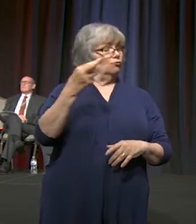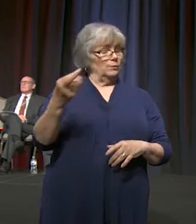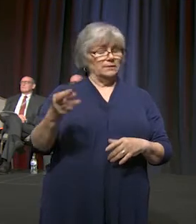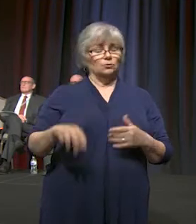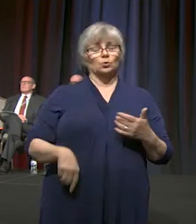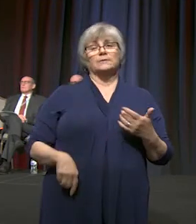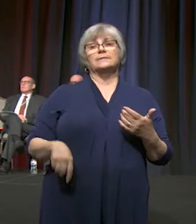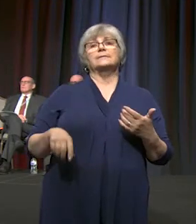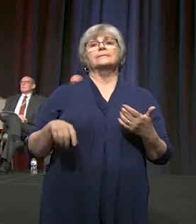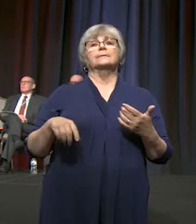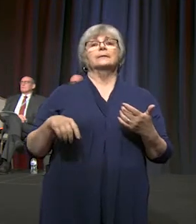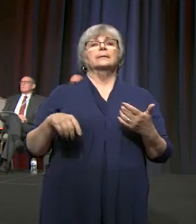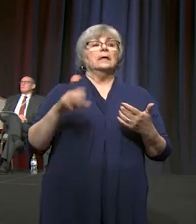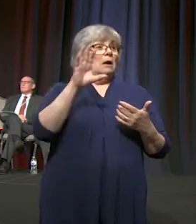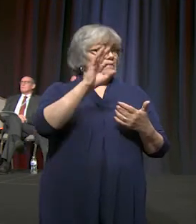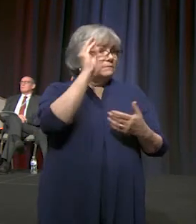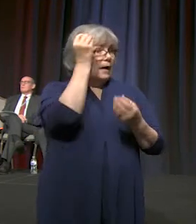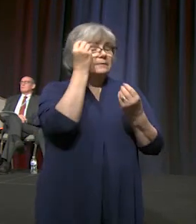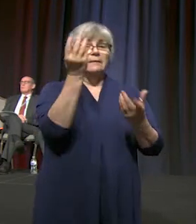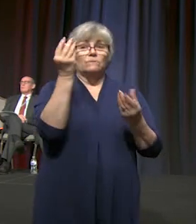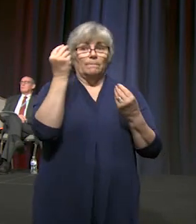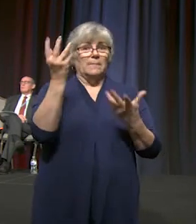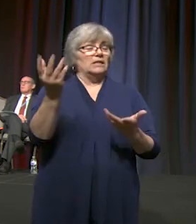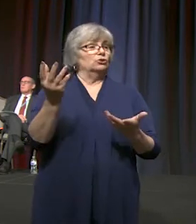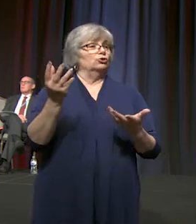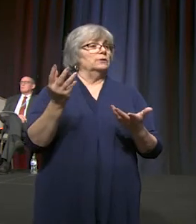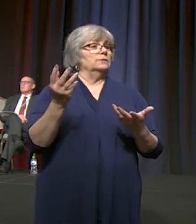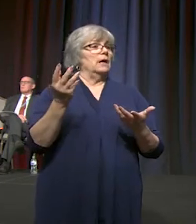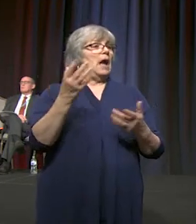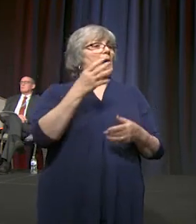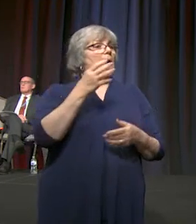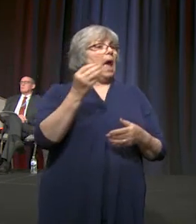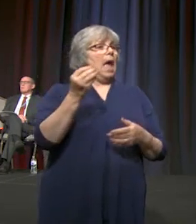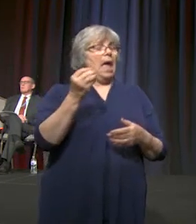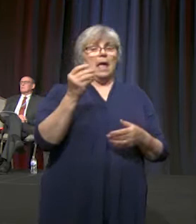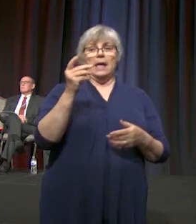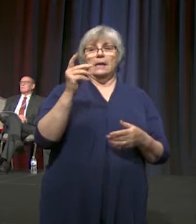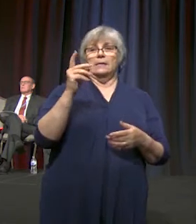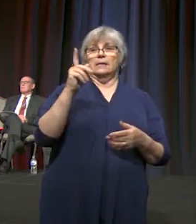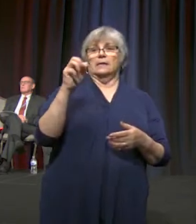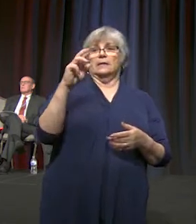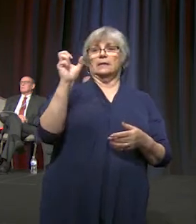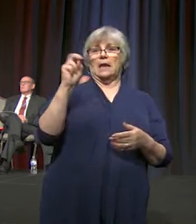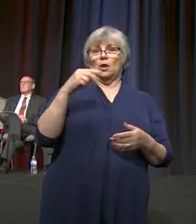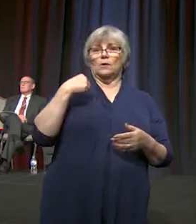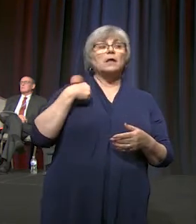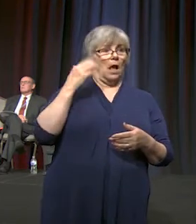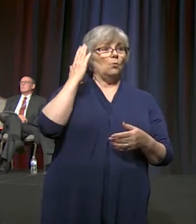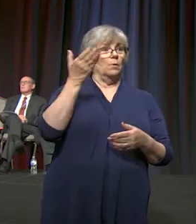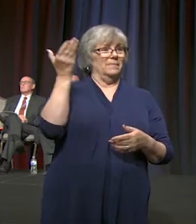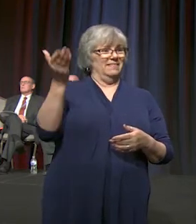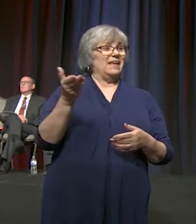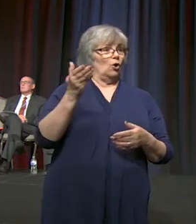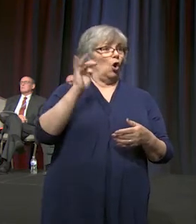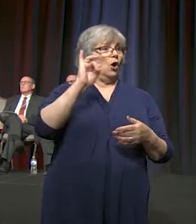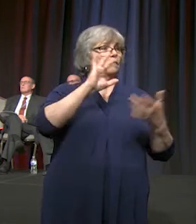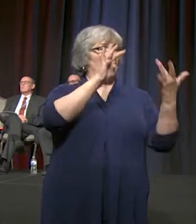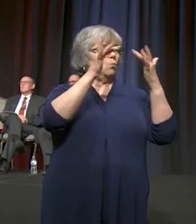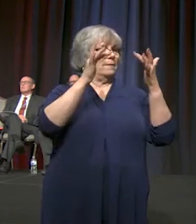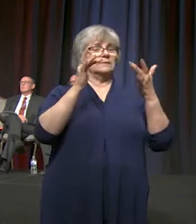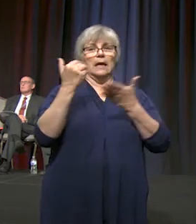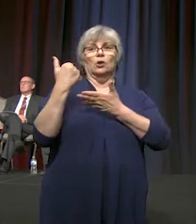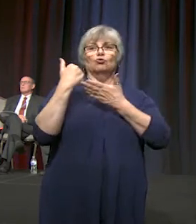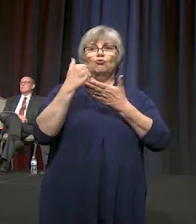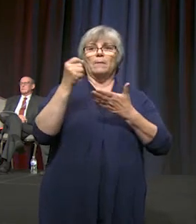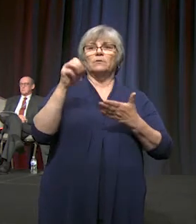information, and Kara and I will be there on that website to help you if